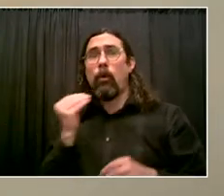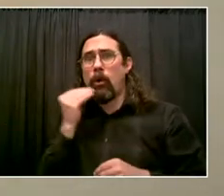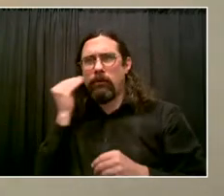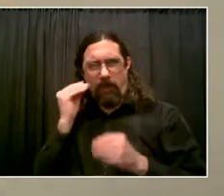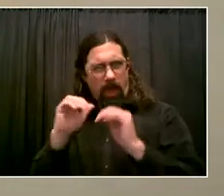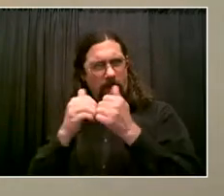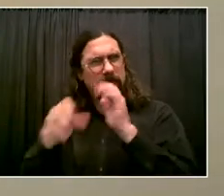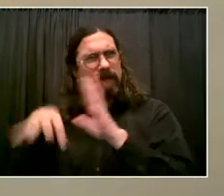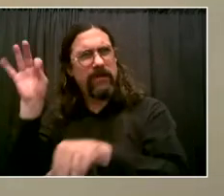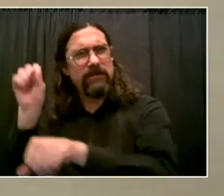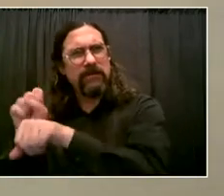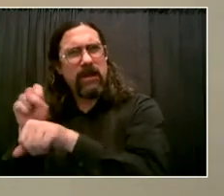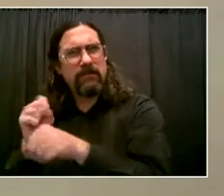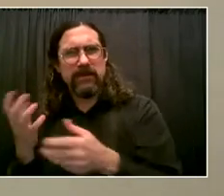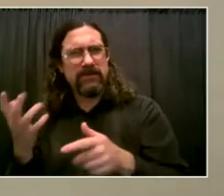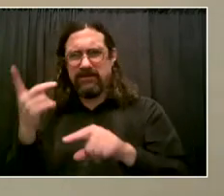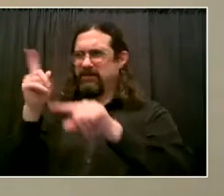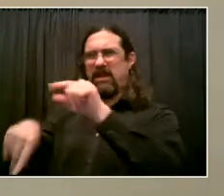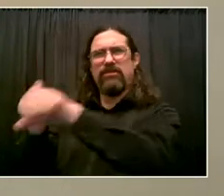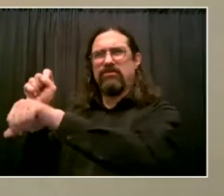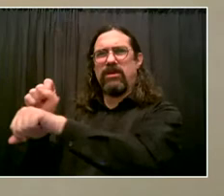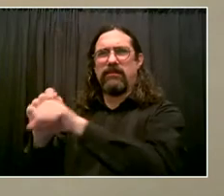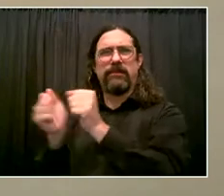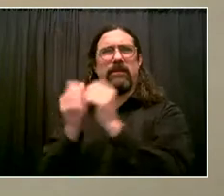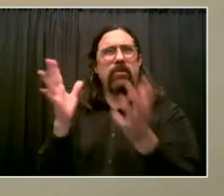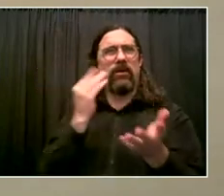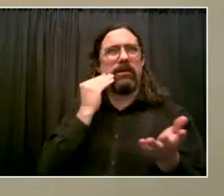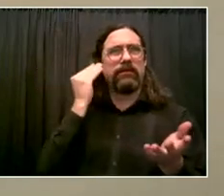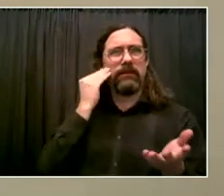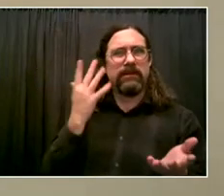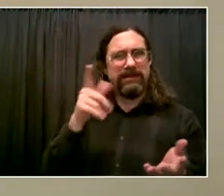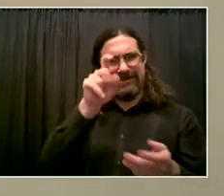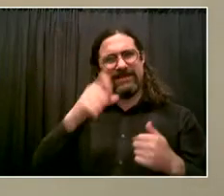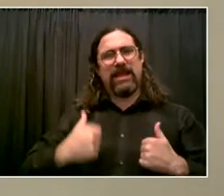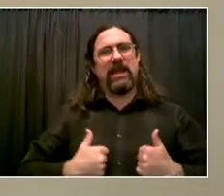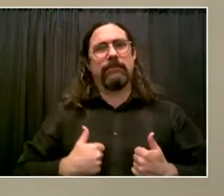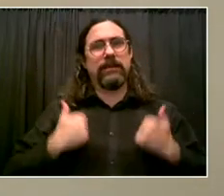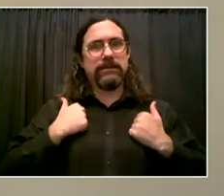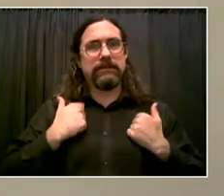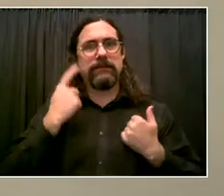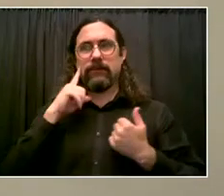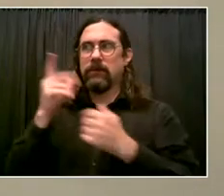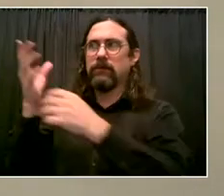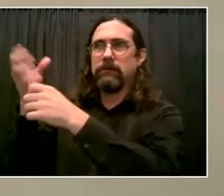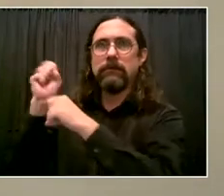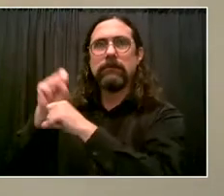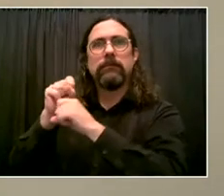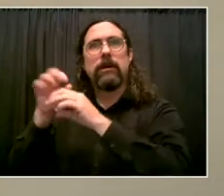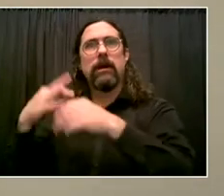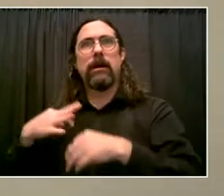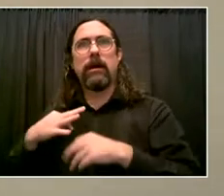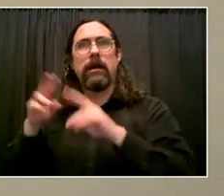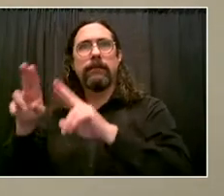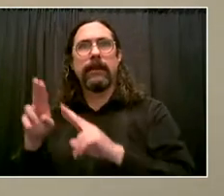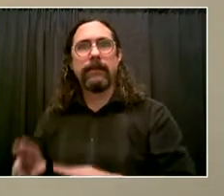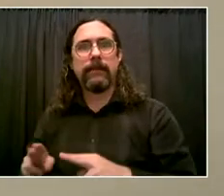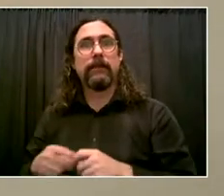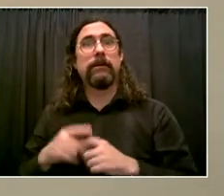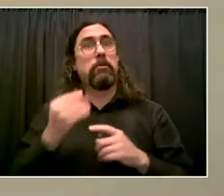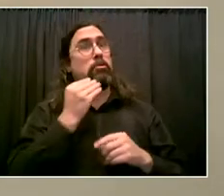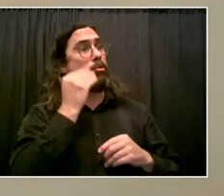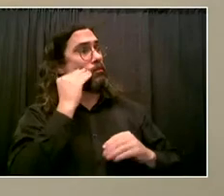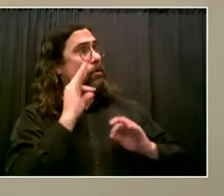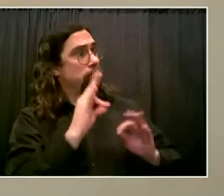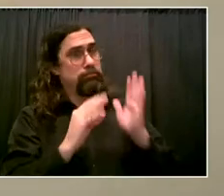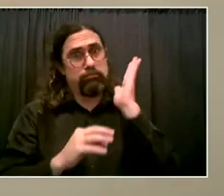last 22 years of doing this work, I want to say, you know, one of the key factors in here is security. And